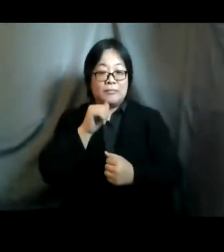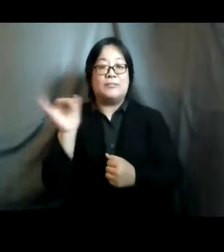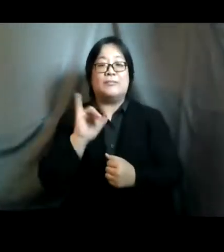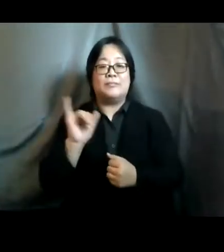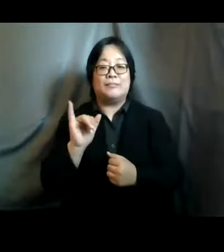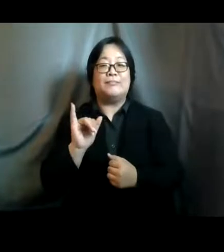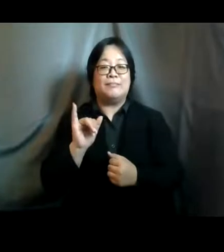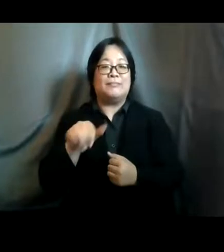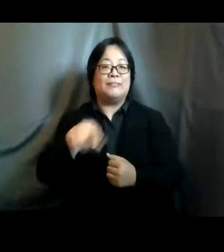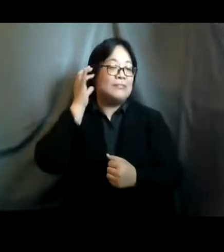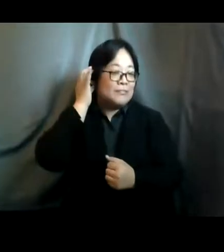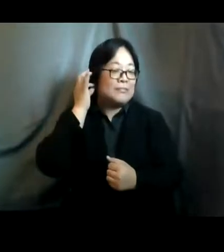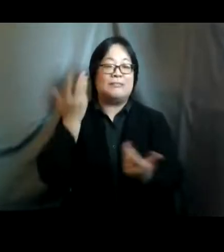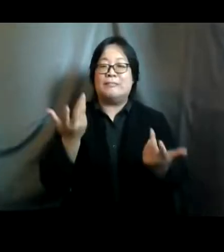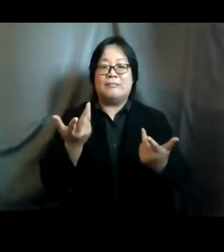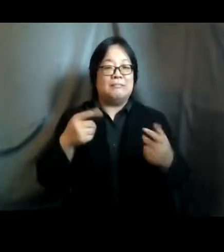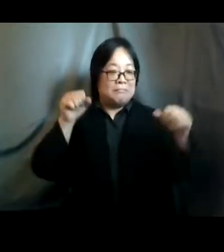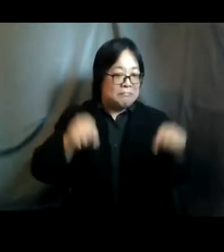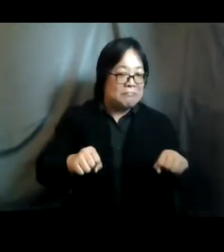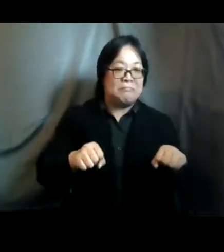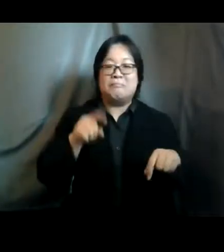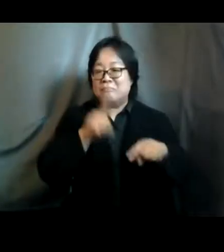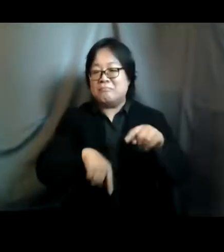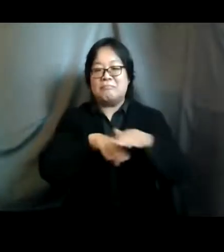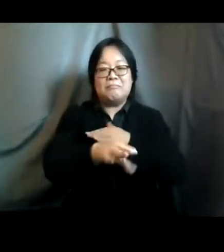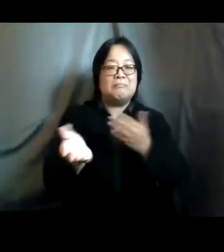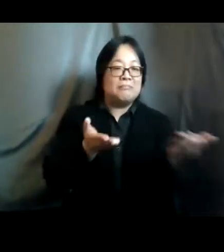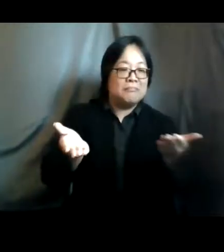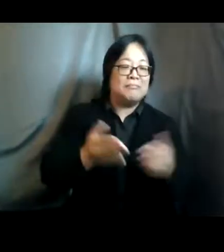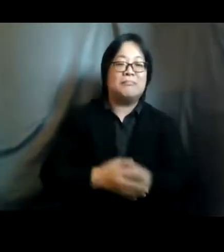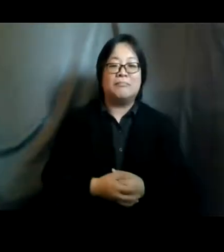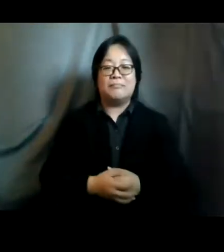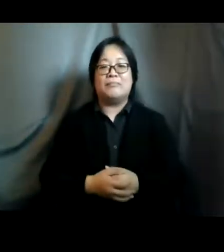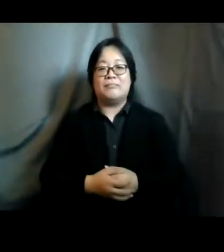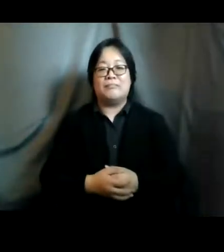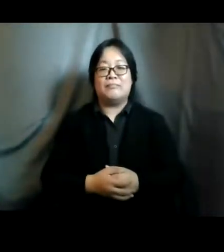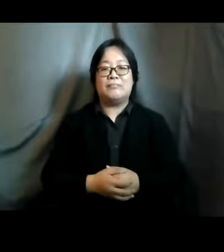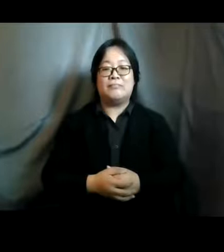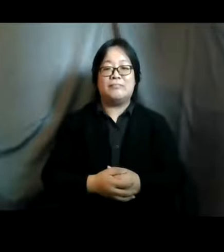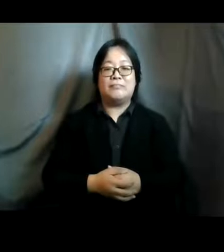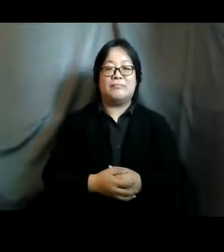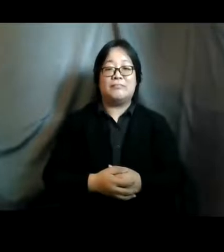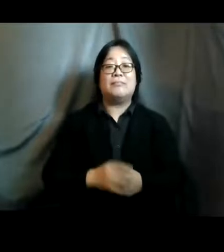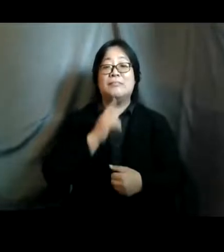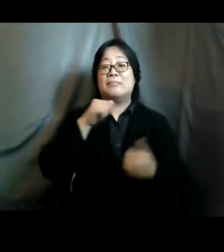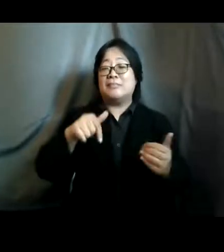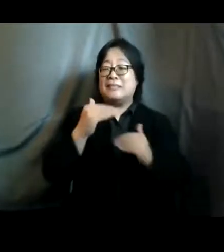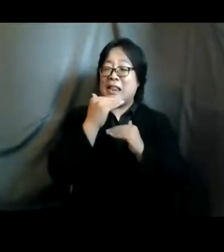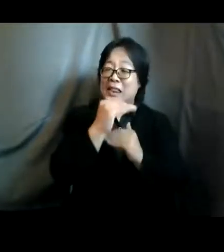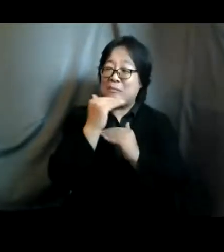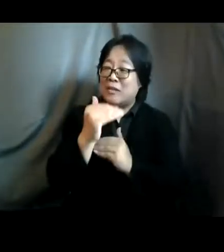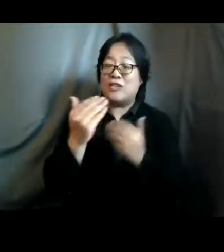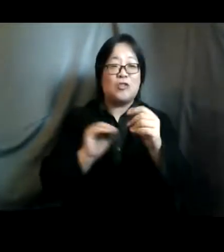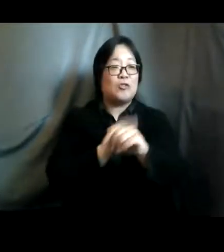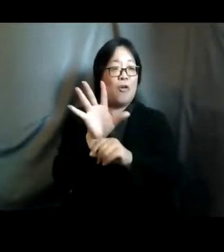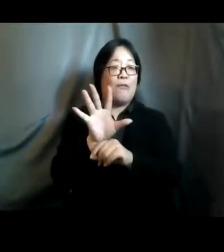ability to access these health services uh these um pre-existing limitations at the time of covet 19